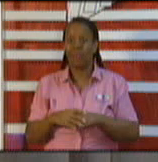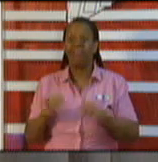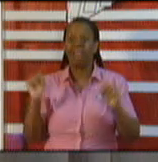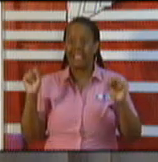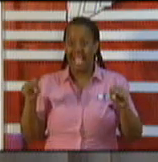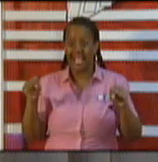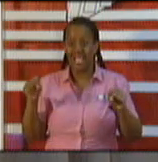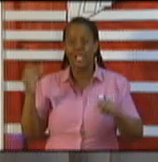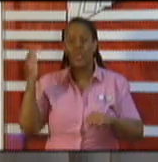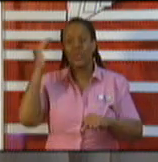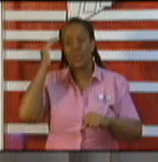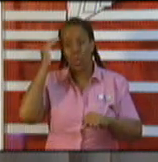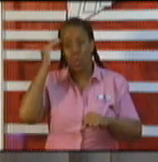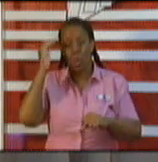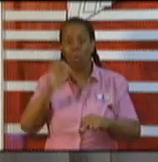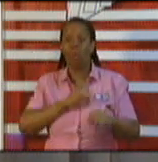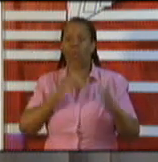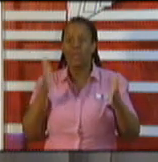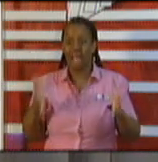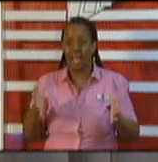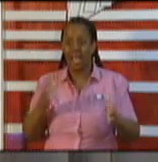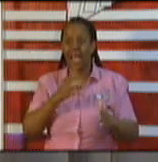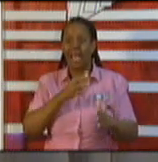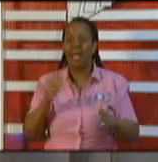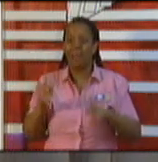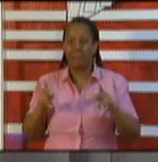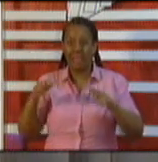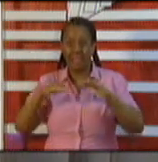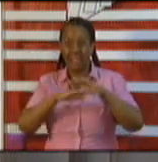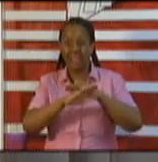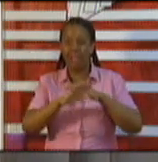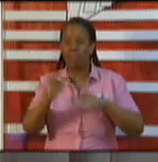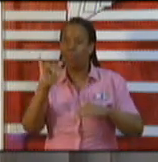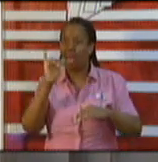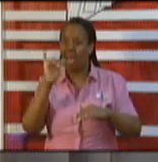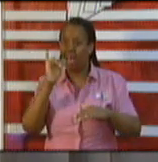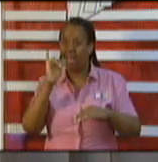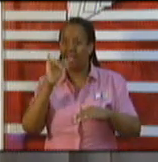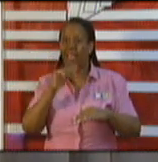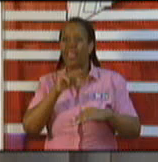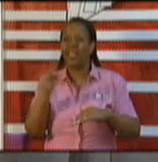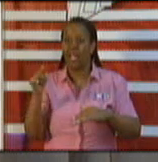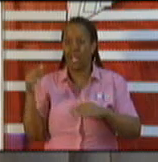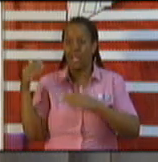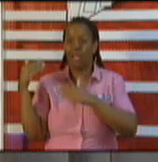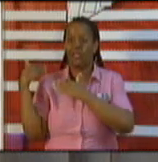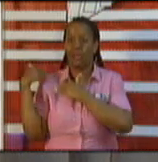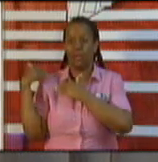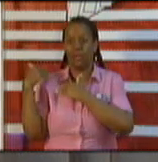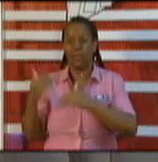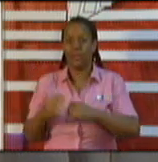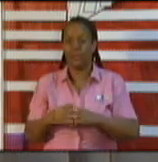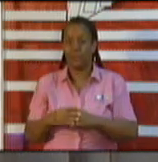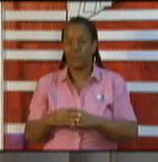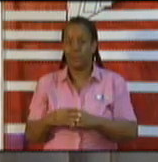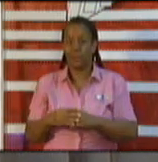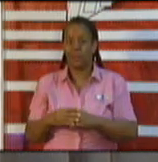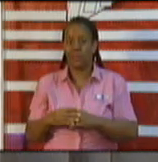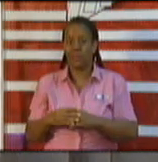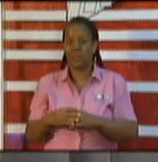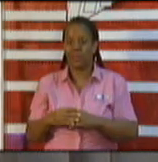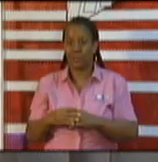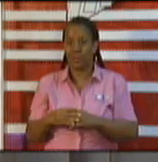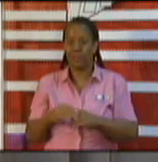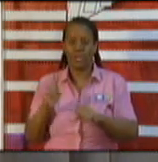and the operators of the bars from our perspective and certainly from the national security perspective the advice is very very clear